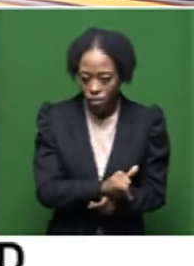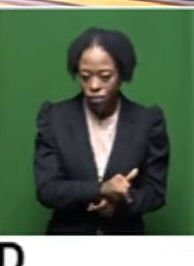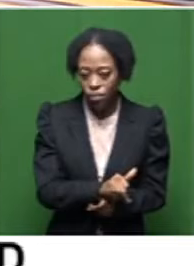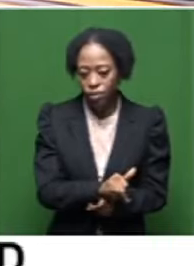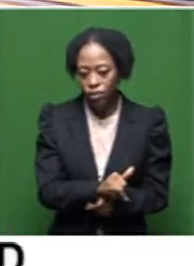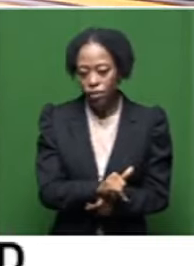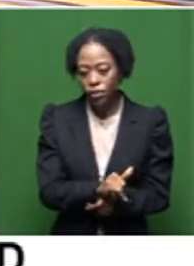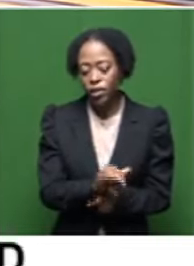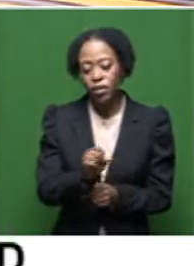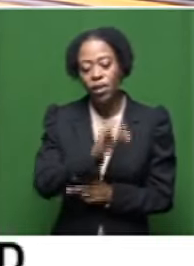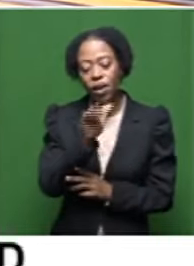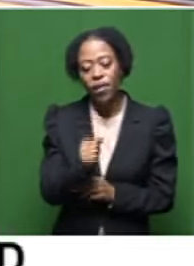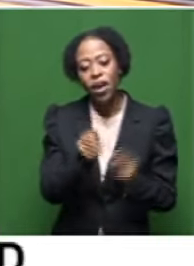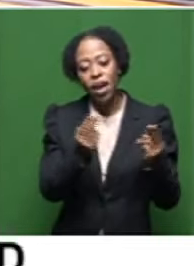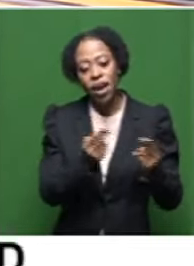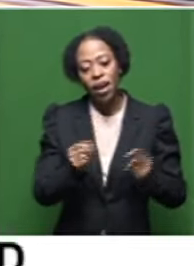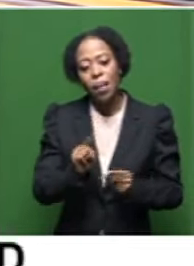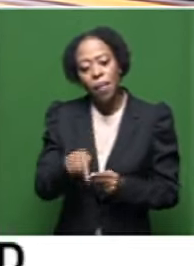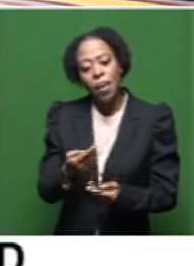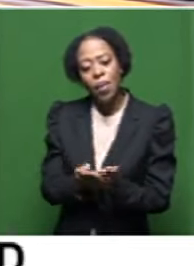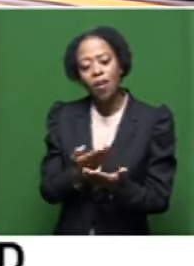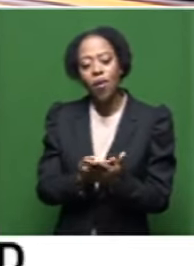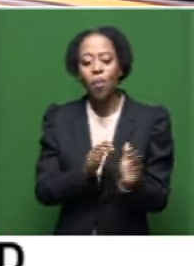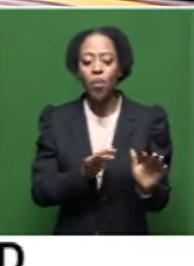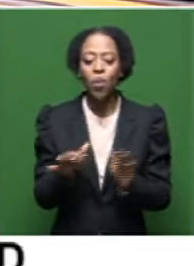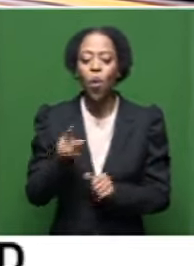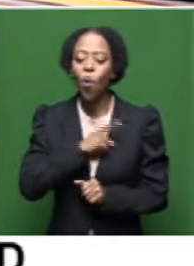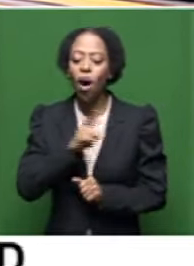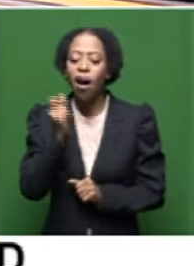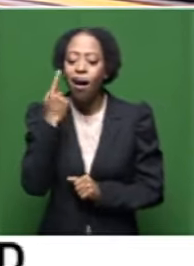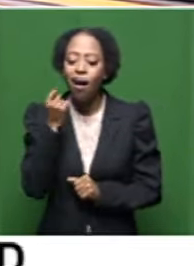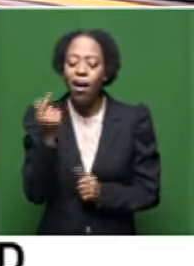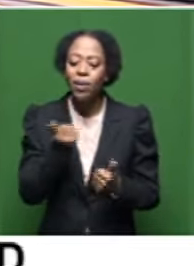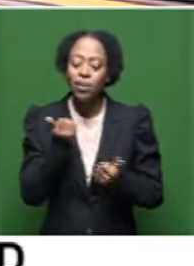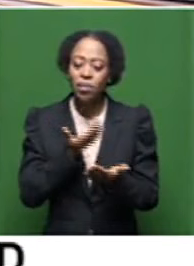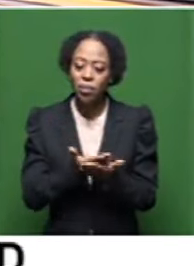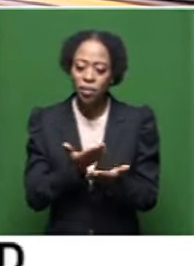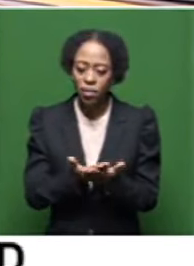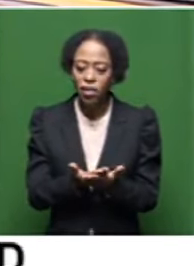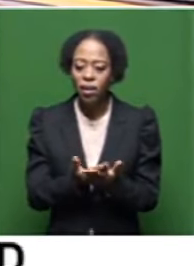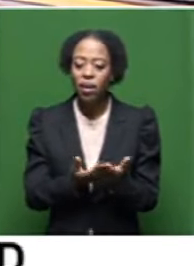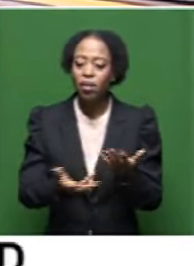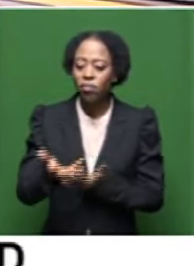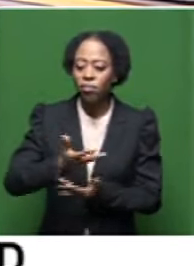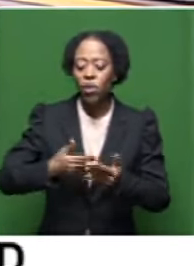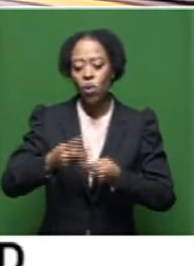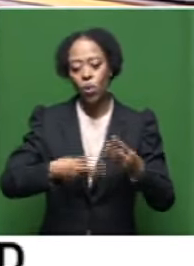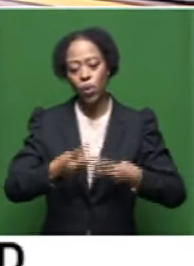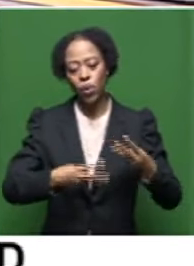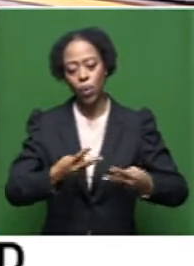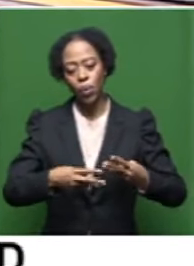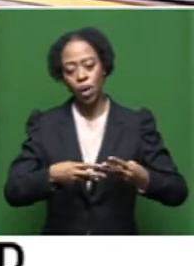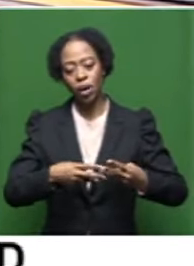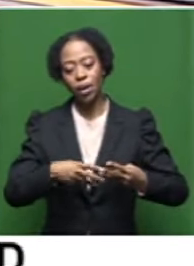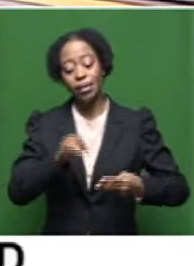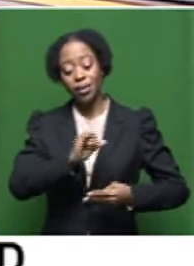prolific South African artists, and make them available to people so that people can be able to understand and interact with this work. There's a reason why South